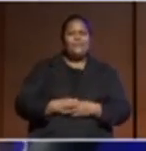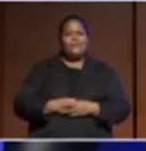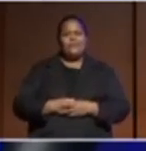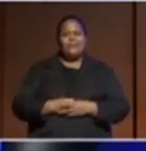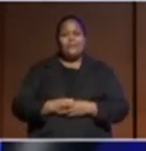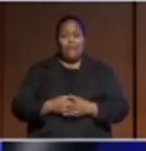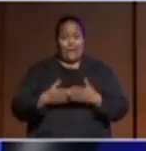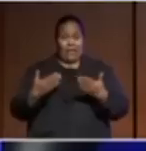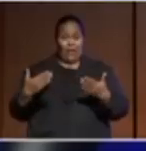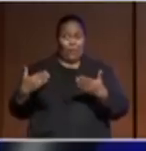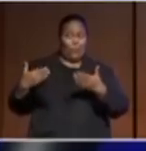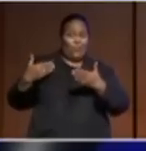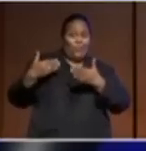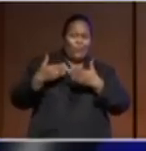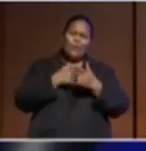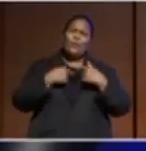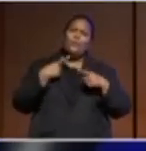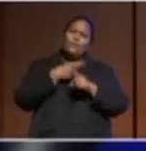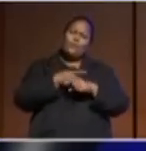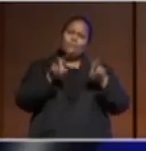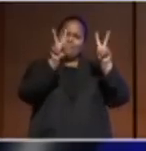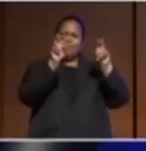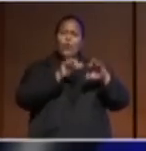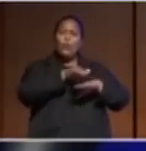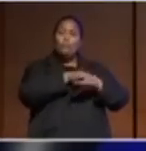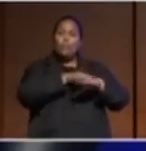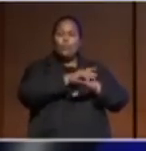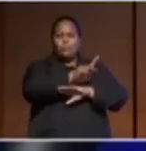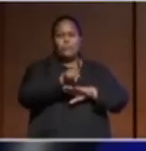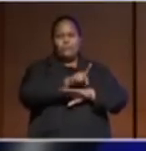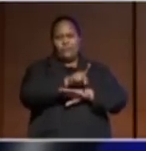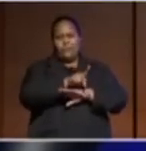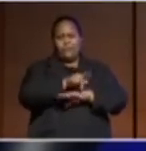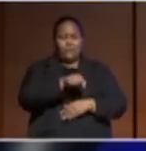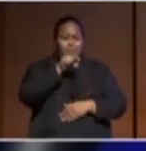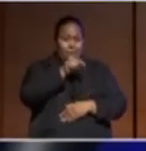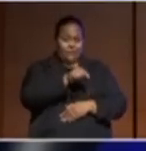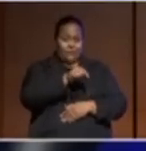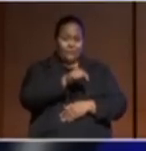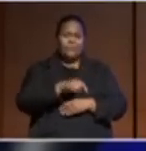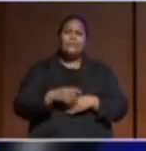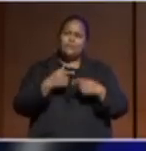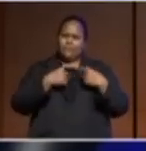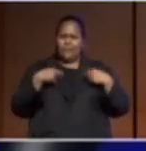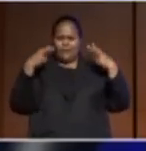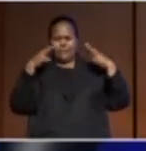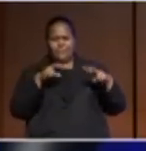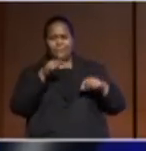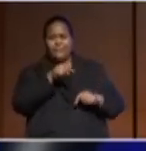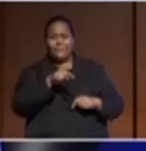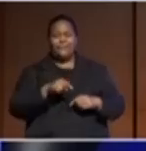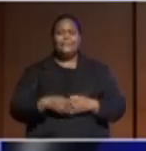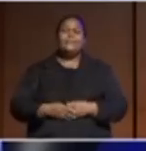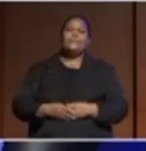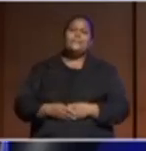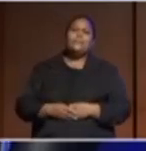we're talking about the Blue Pacific. And that discourse, in the way that I see it, it's